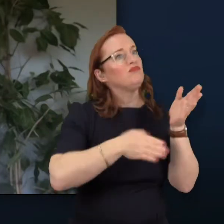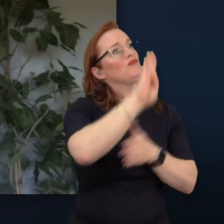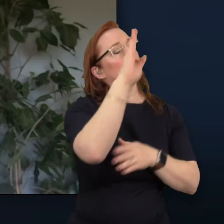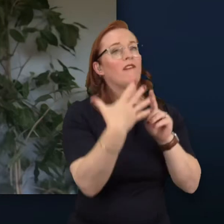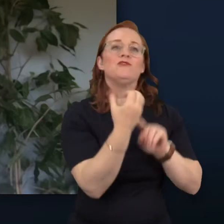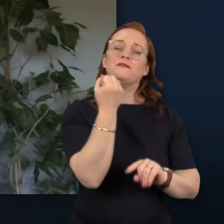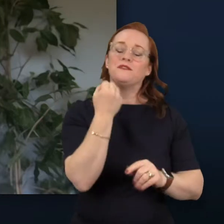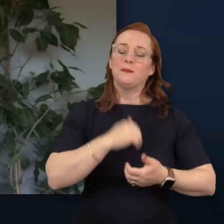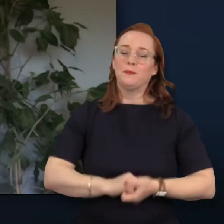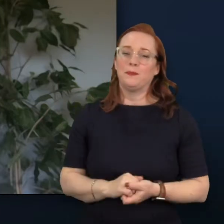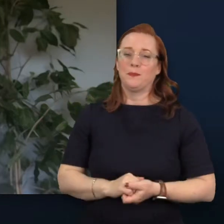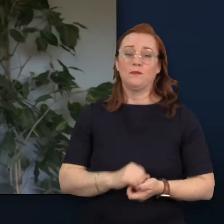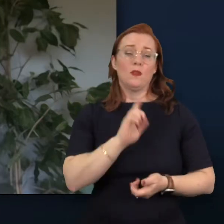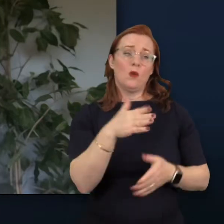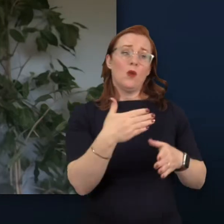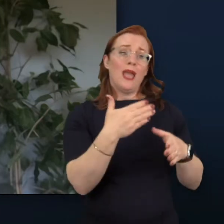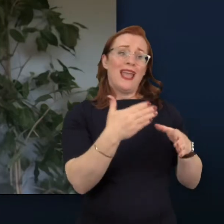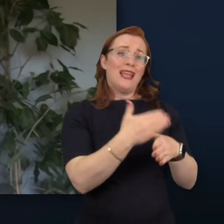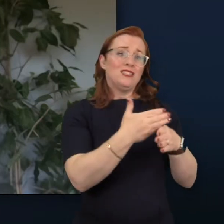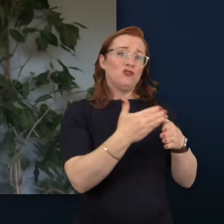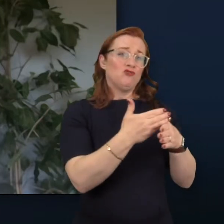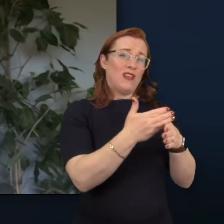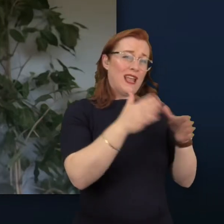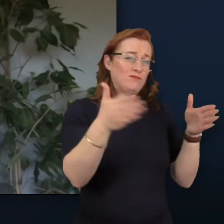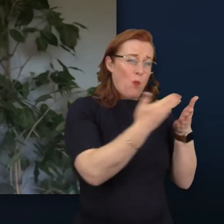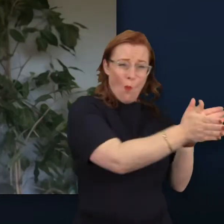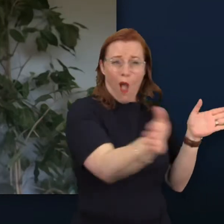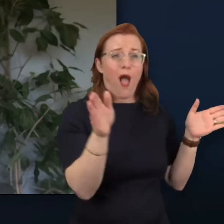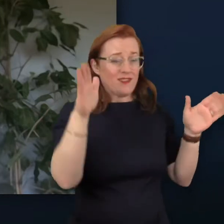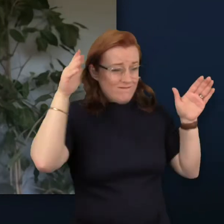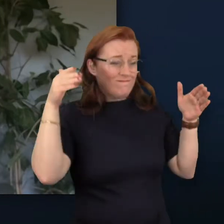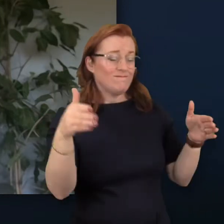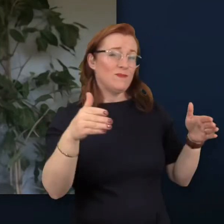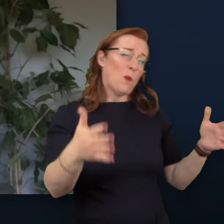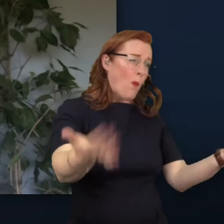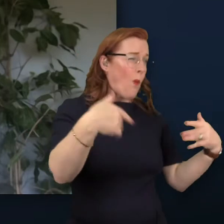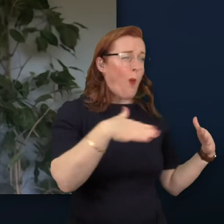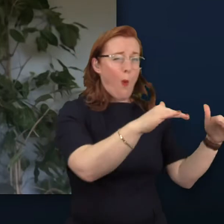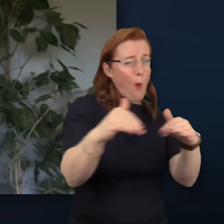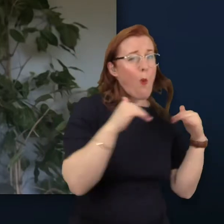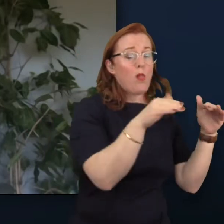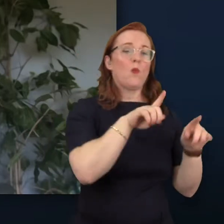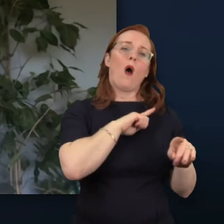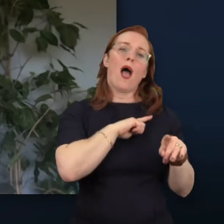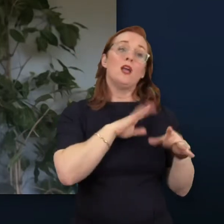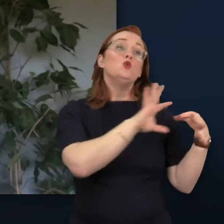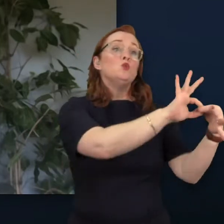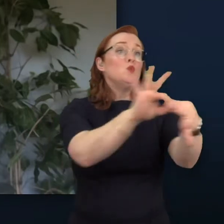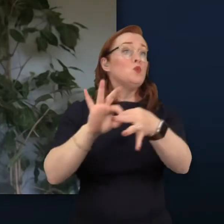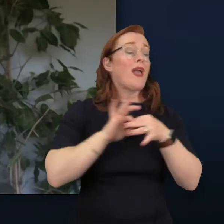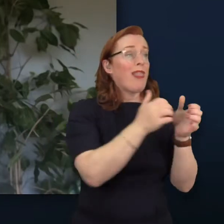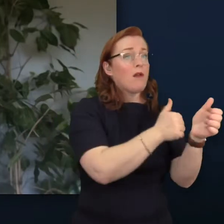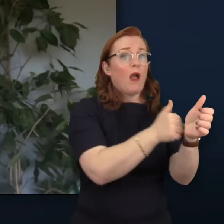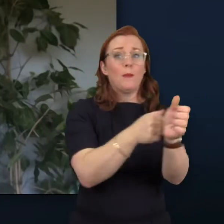The industry-wide focus is also important. The As a sector together with our corporate and